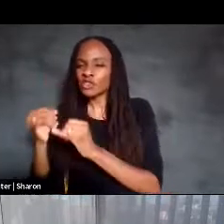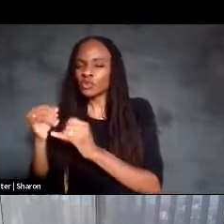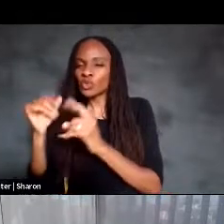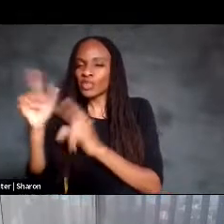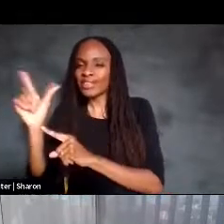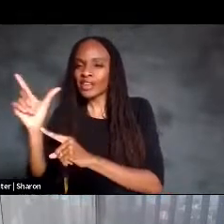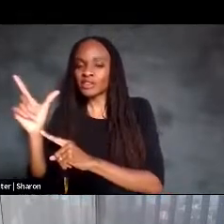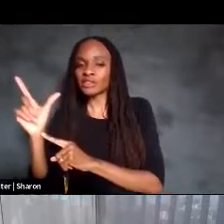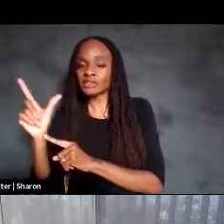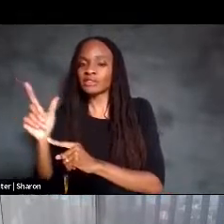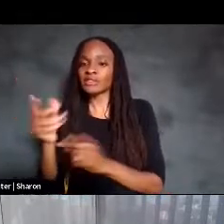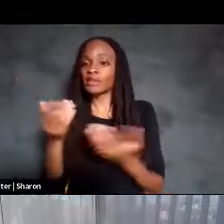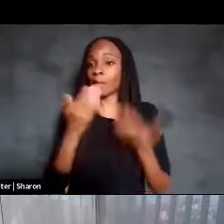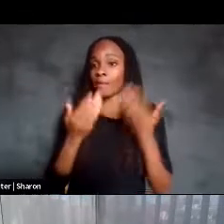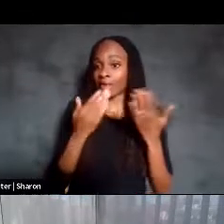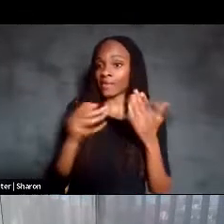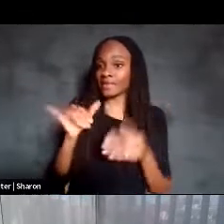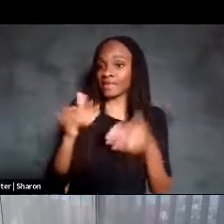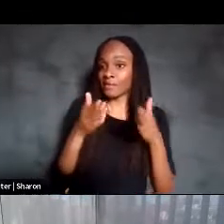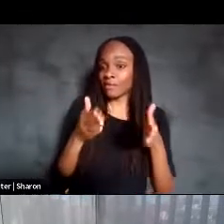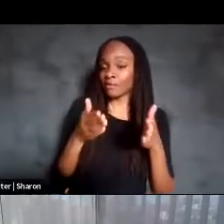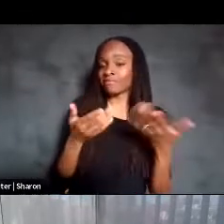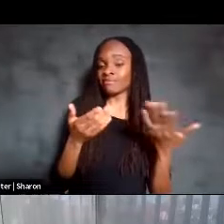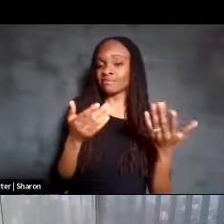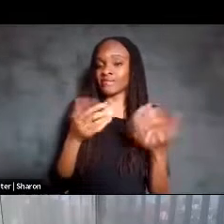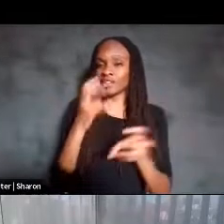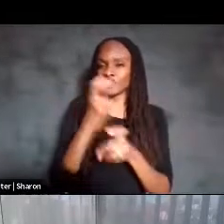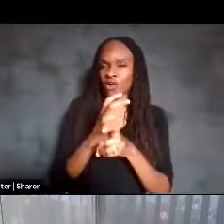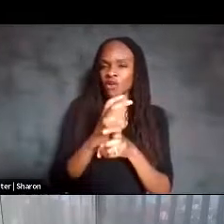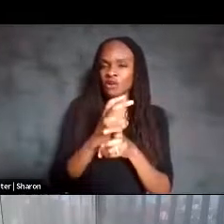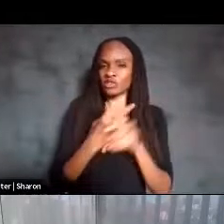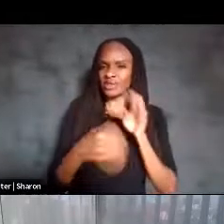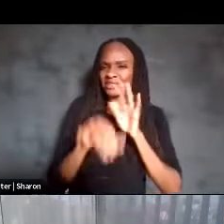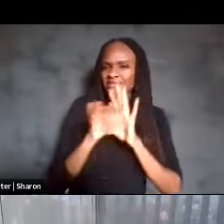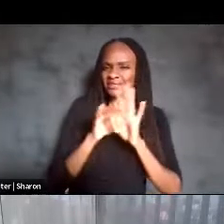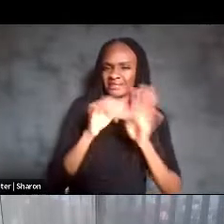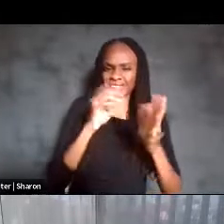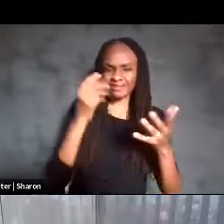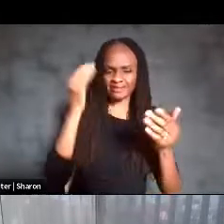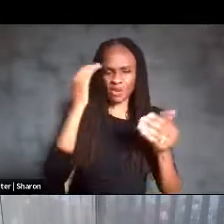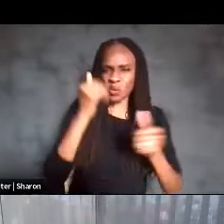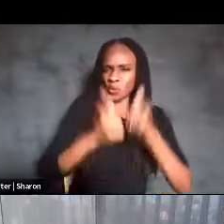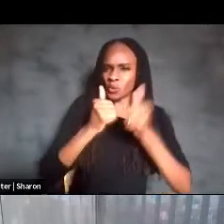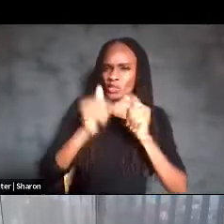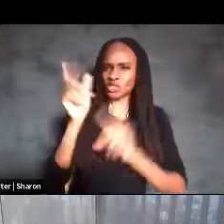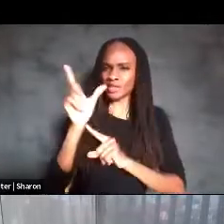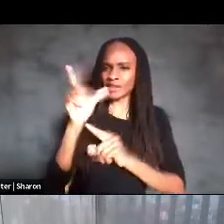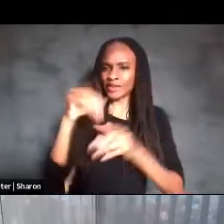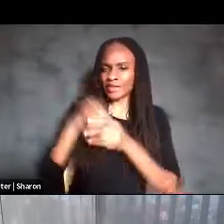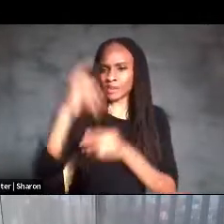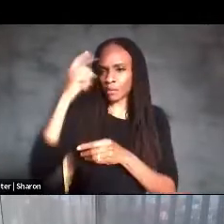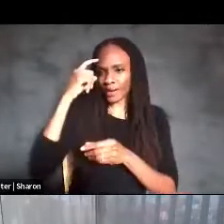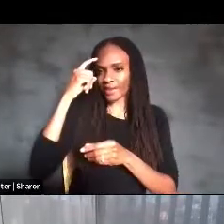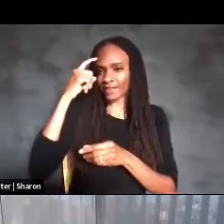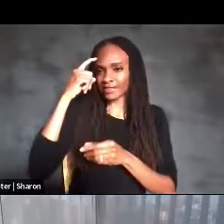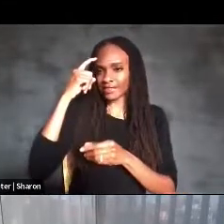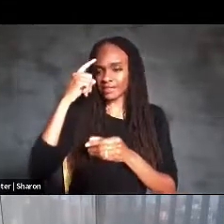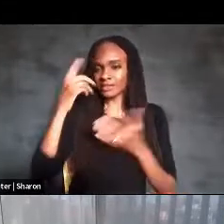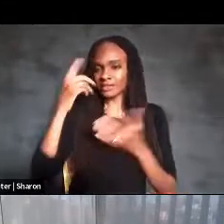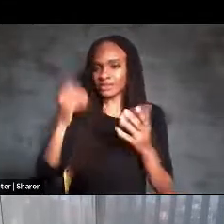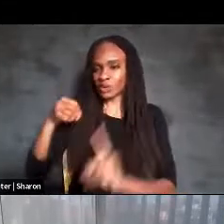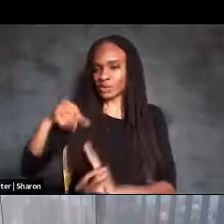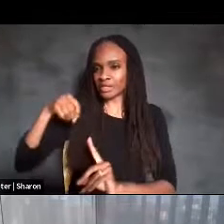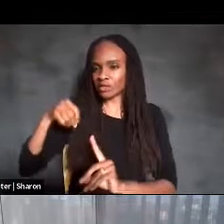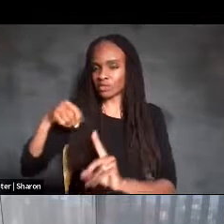a similar way, it might be hard to identify single letters in brain signals right off the bat. So